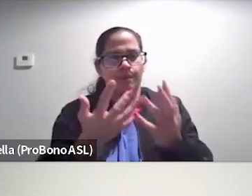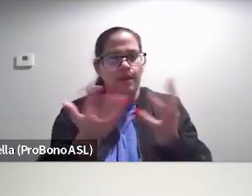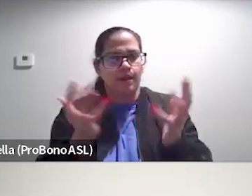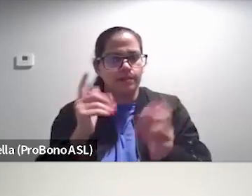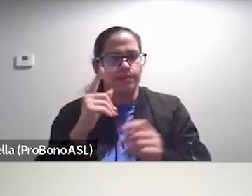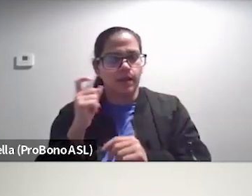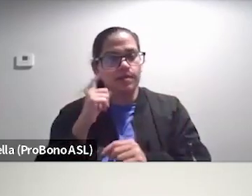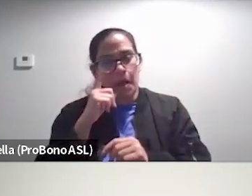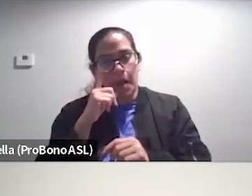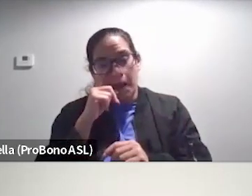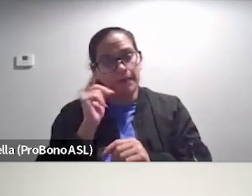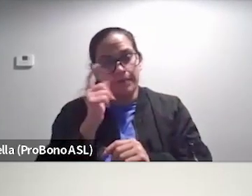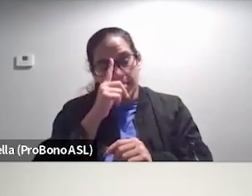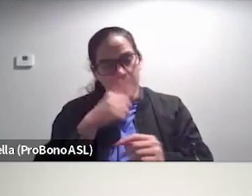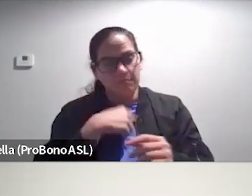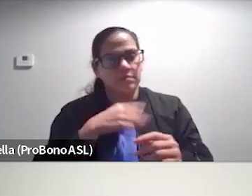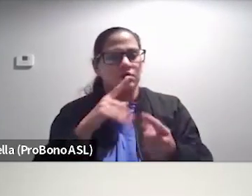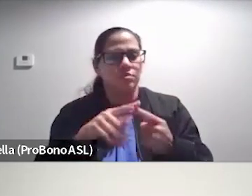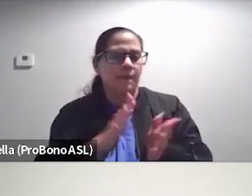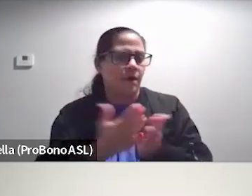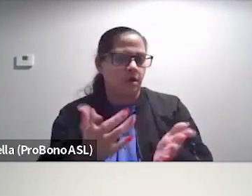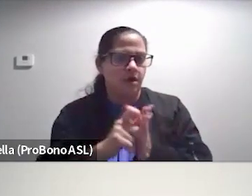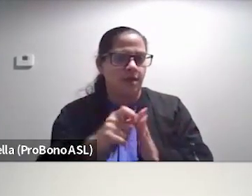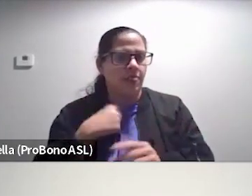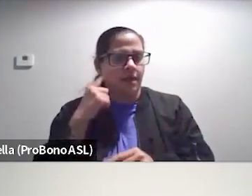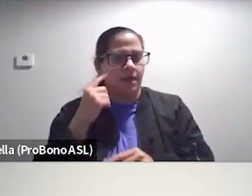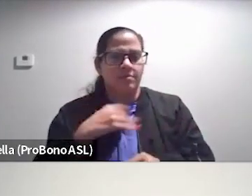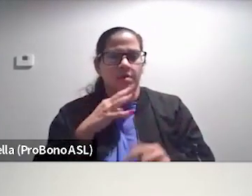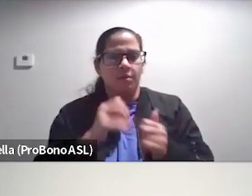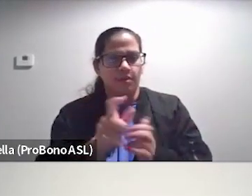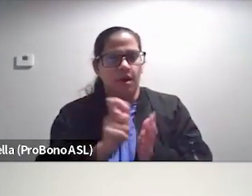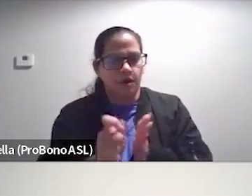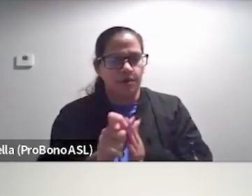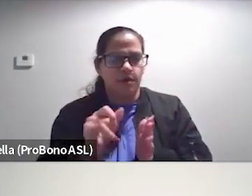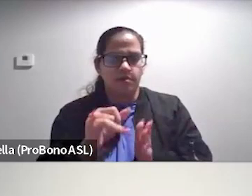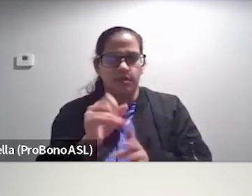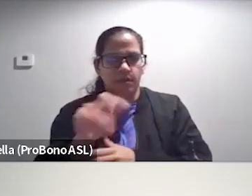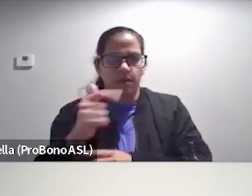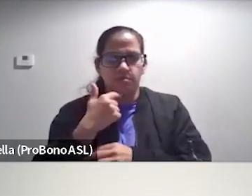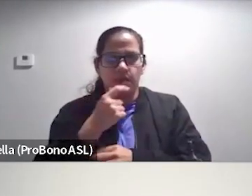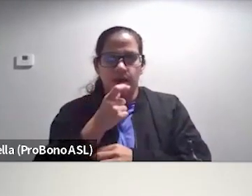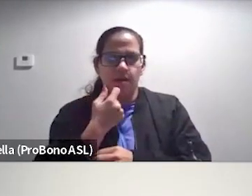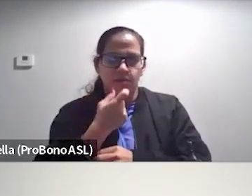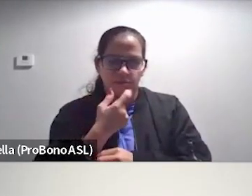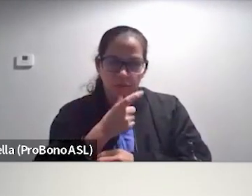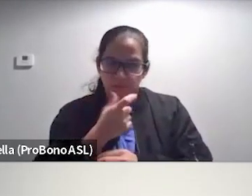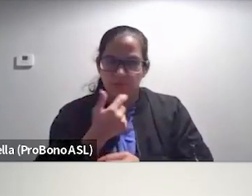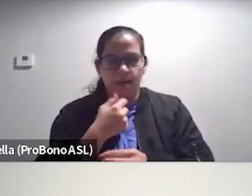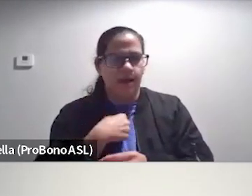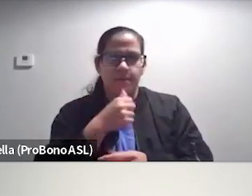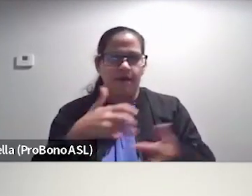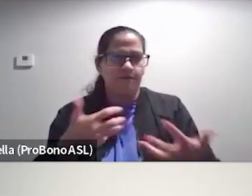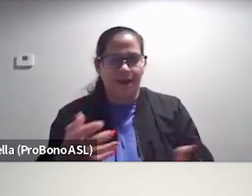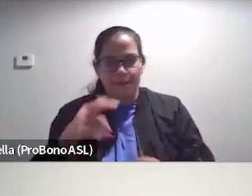when, you know, I'm going to talk to a book author, I think I'm going to talk to that author. And it was Jessica who said, um, I'm not a fat Black